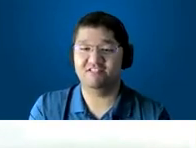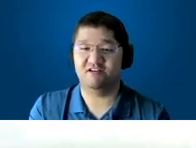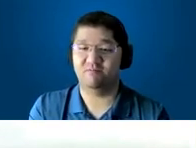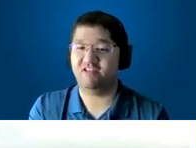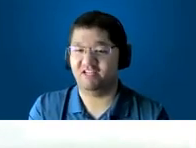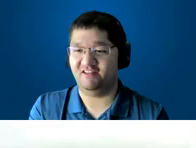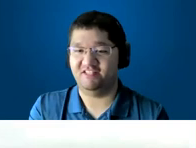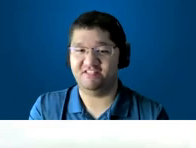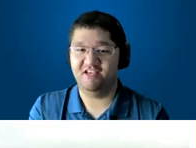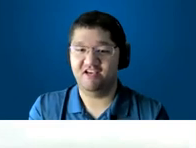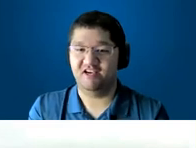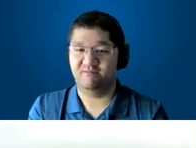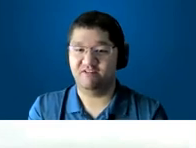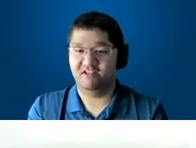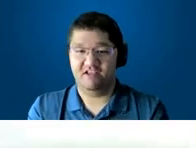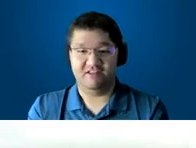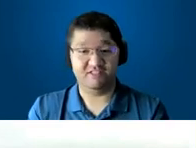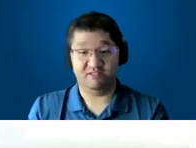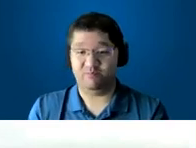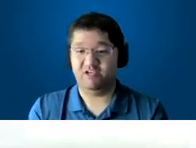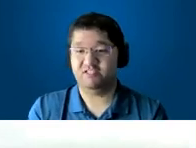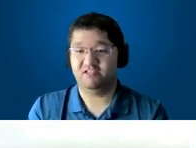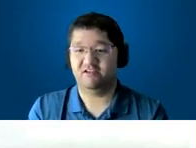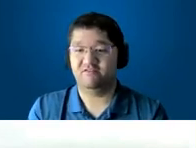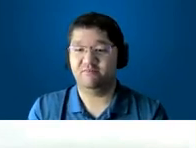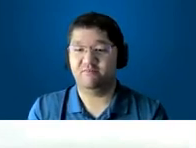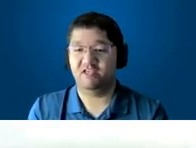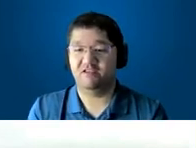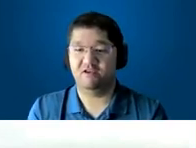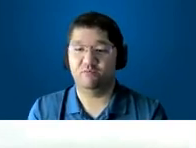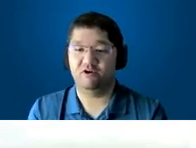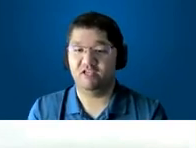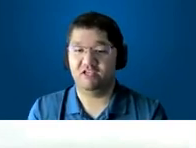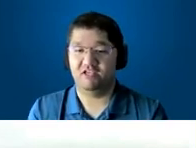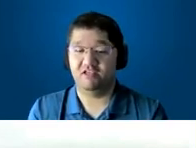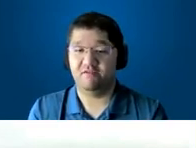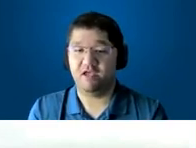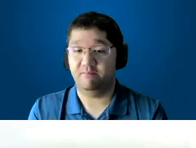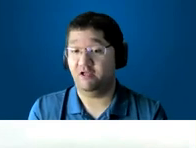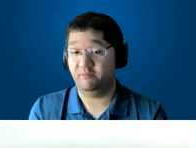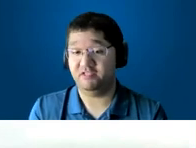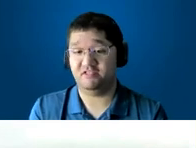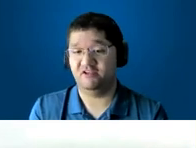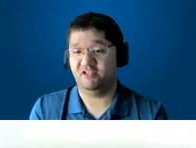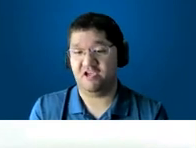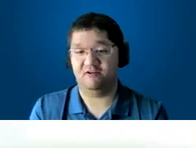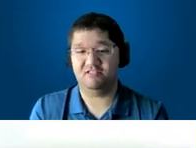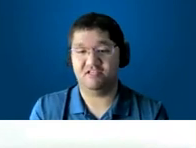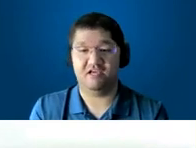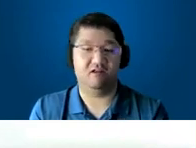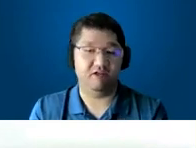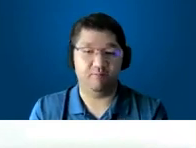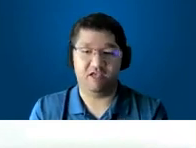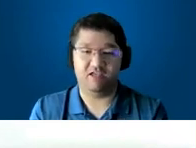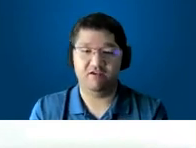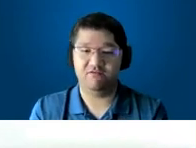person-centered planning lens um this is a picture of me um wearing a um helmet looking out